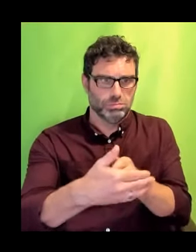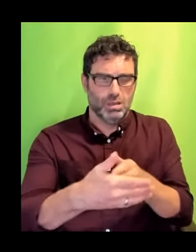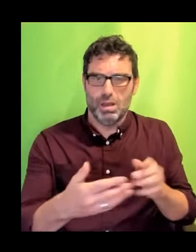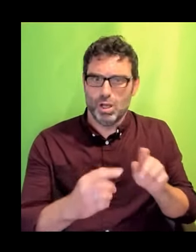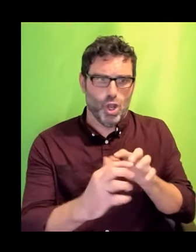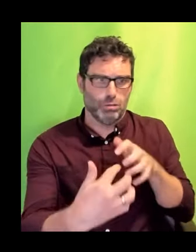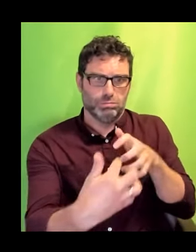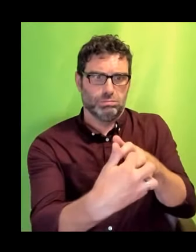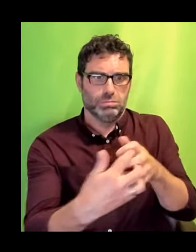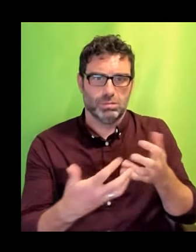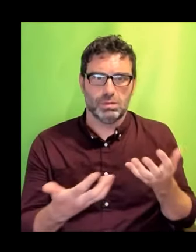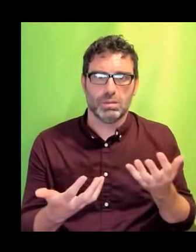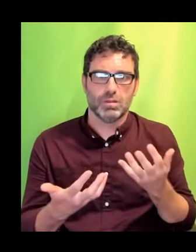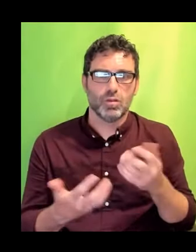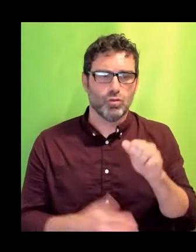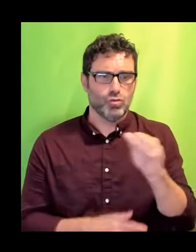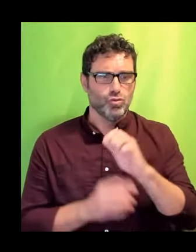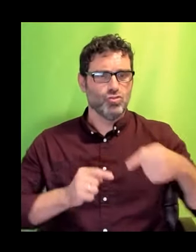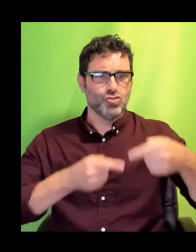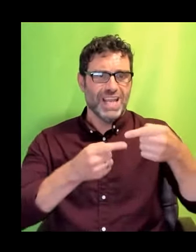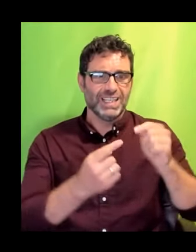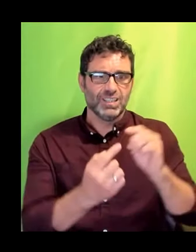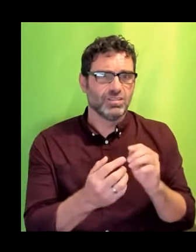and change can and will happen.